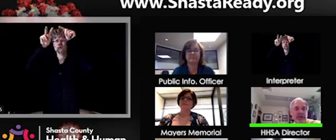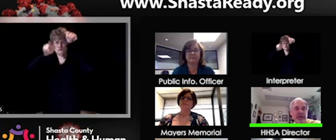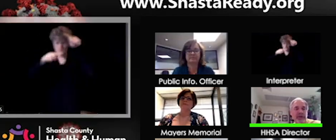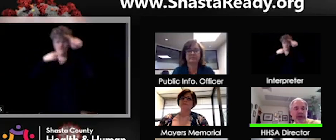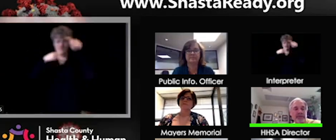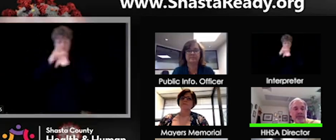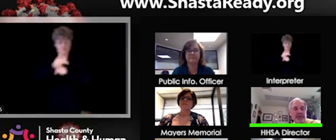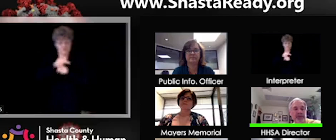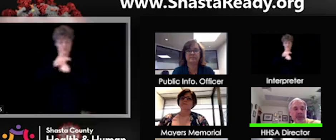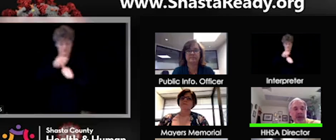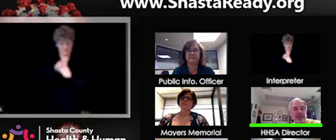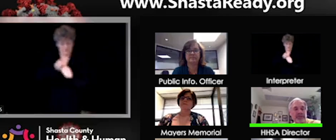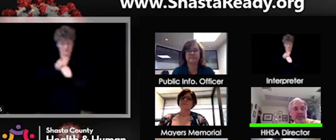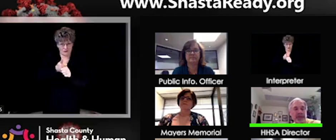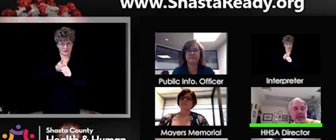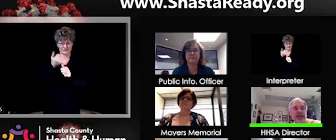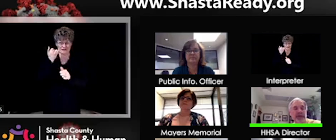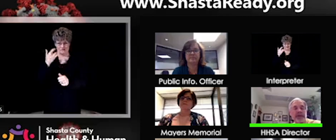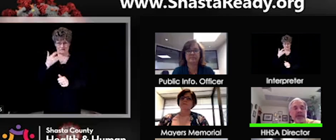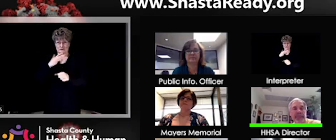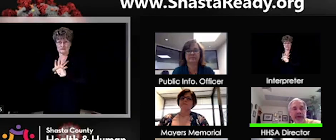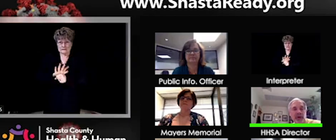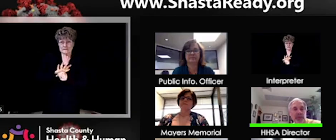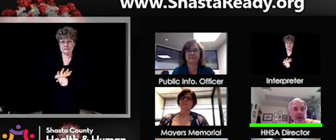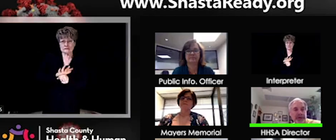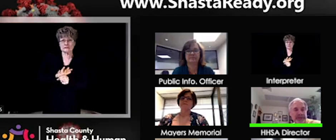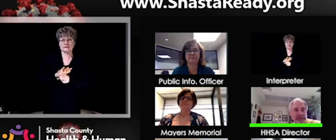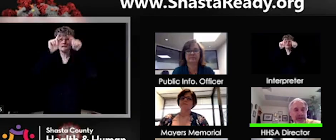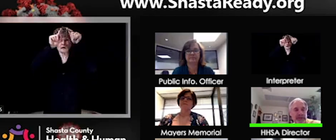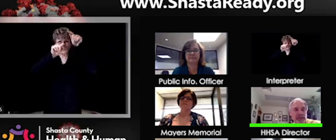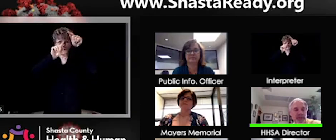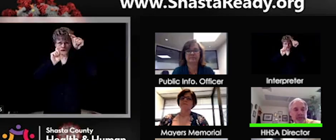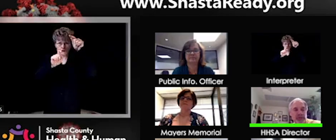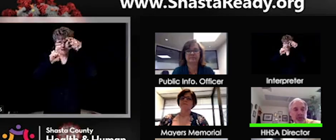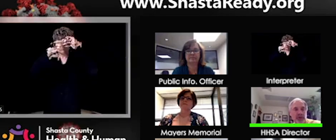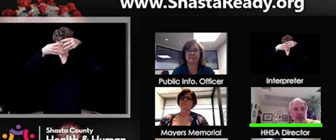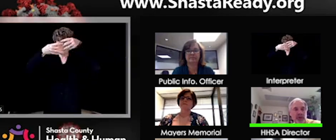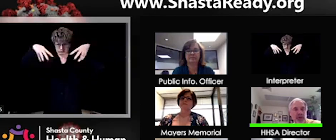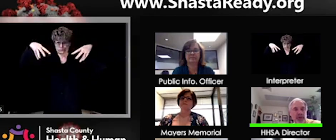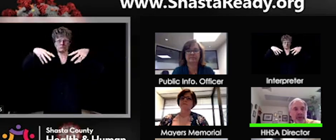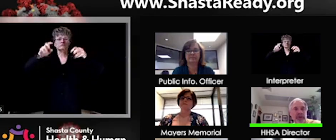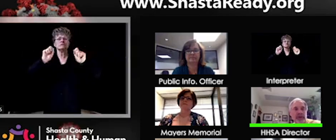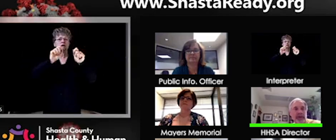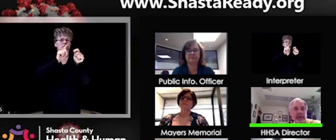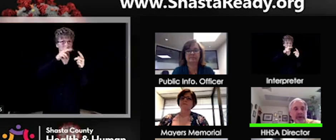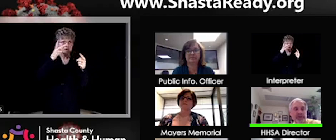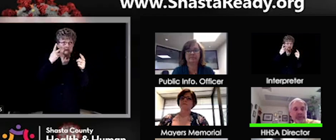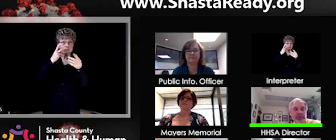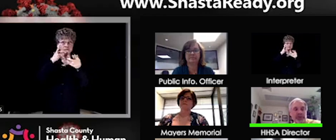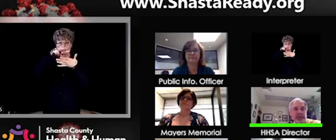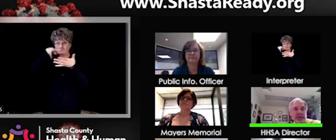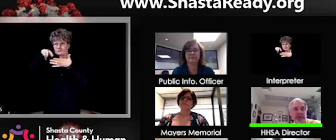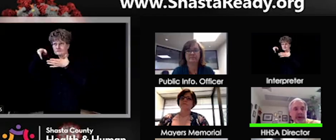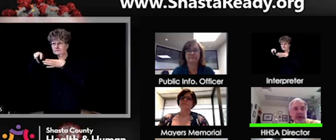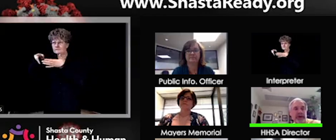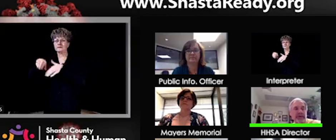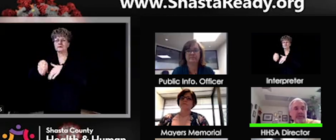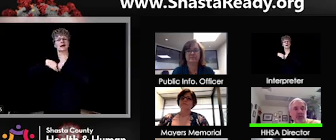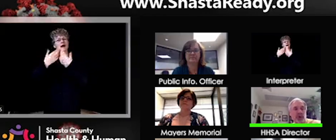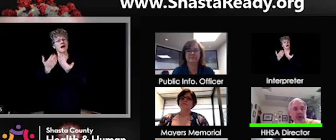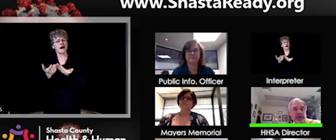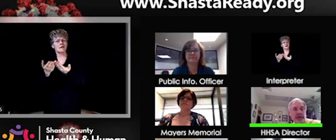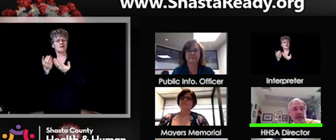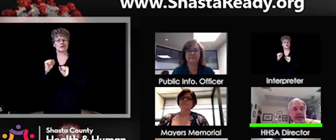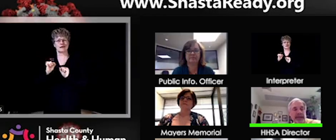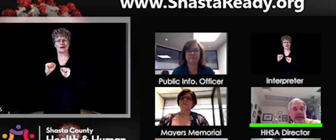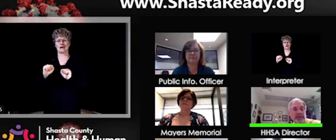some good tips in there if you're kind of feeling the stress of being at home all this time, which would be totally normal. There are some good tips on there